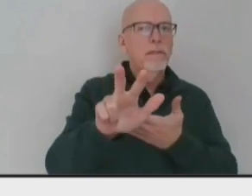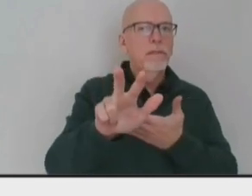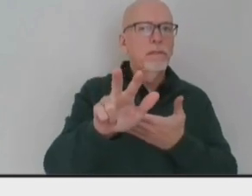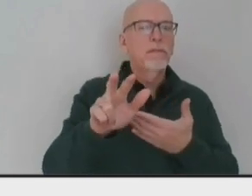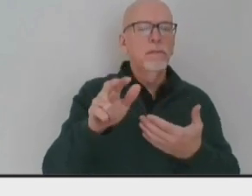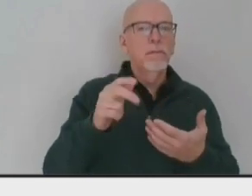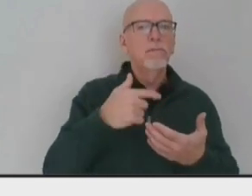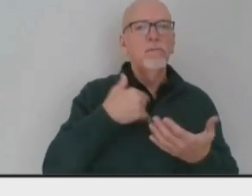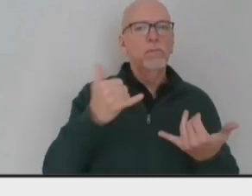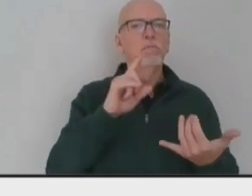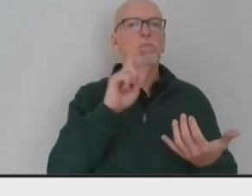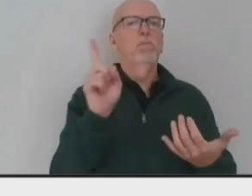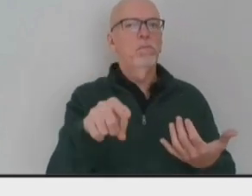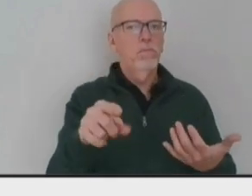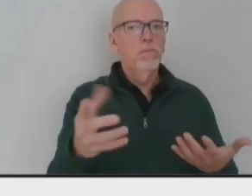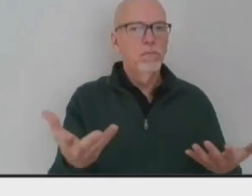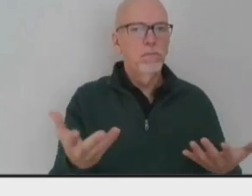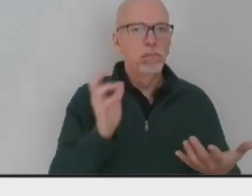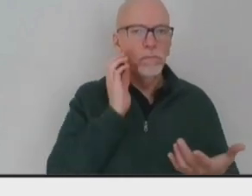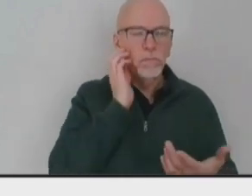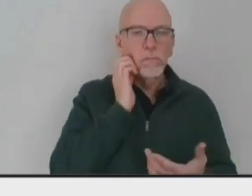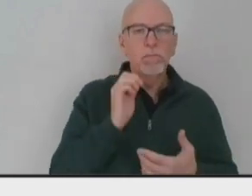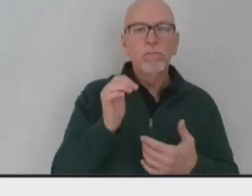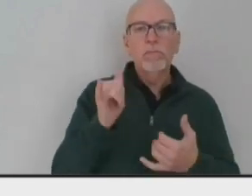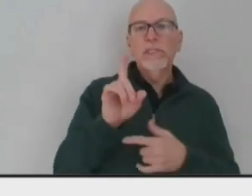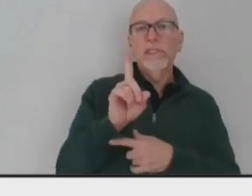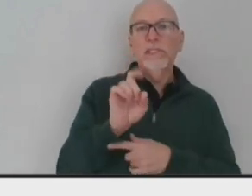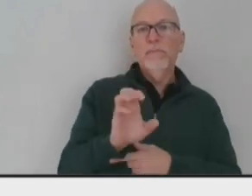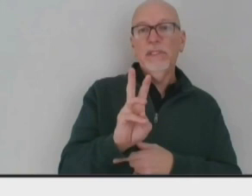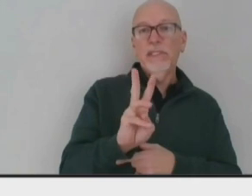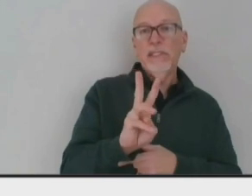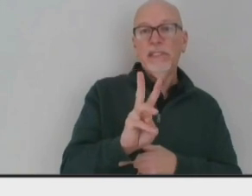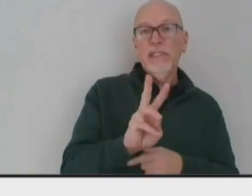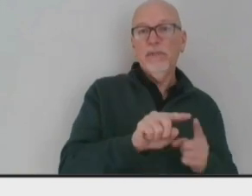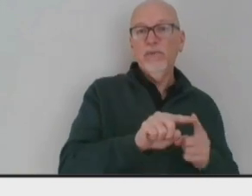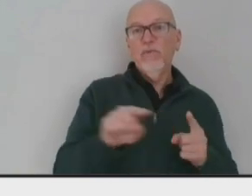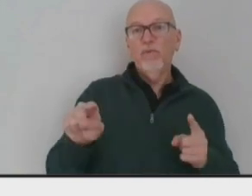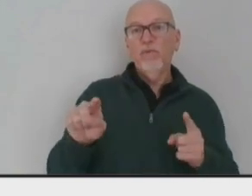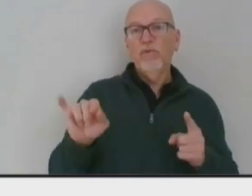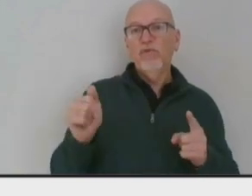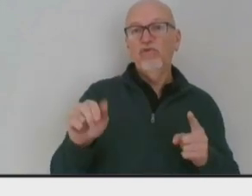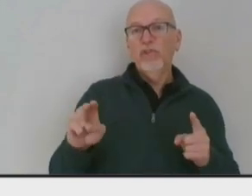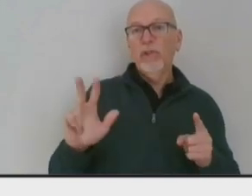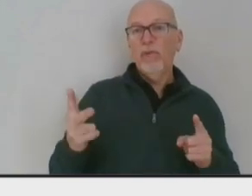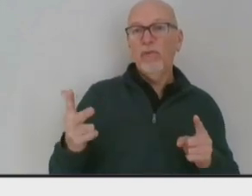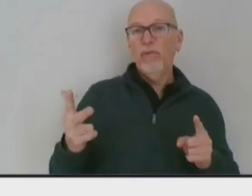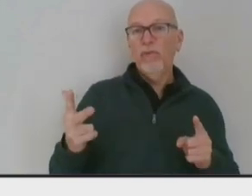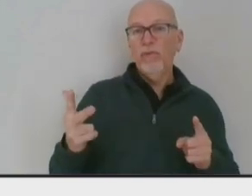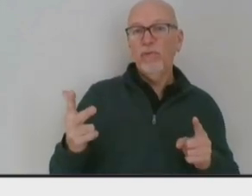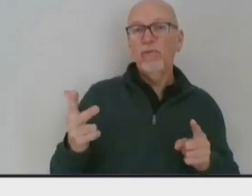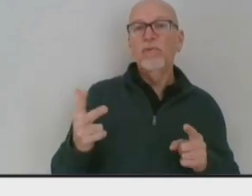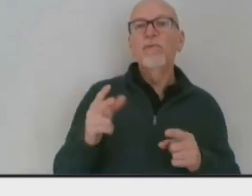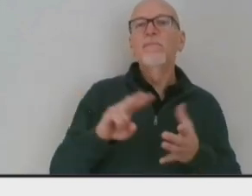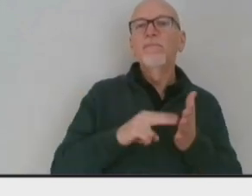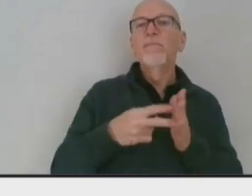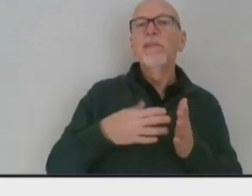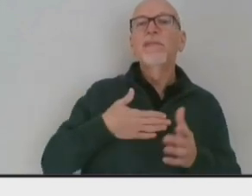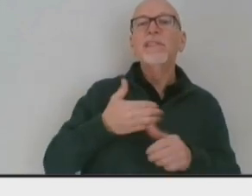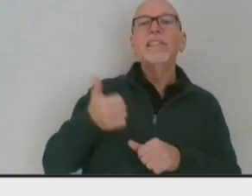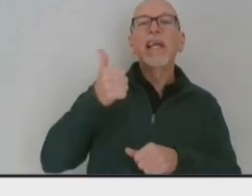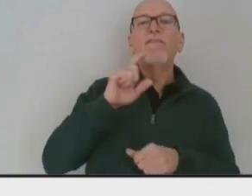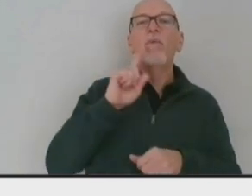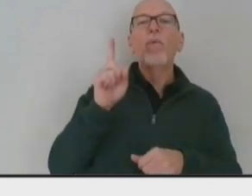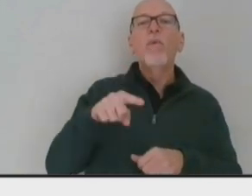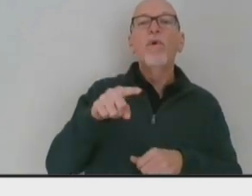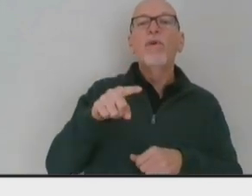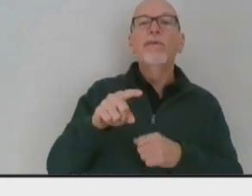be concerning December 16th through January 3rd. So we'll obviously be extending the executive order. That probably goes